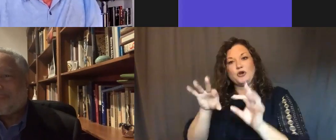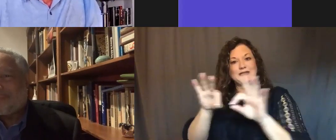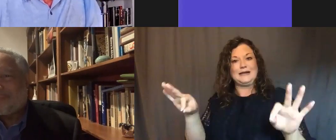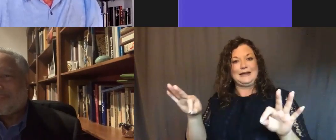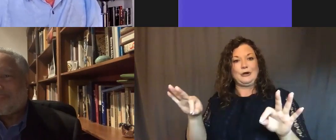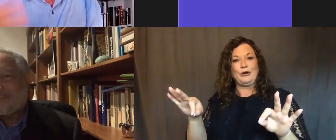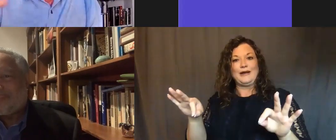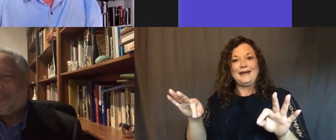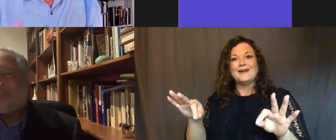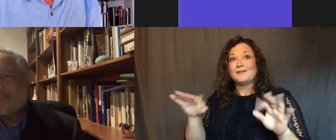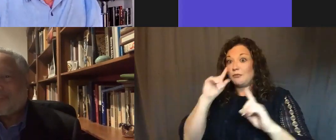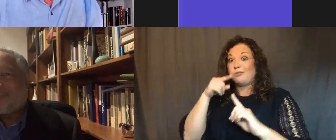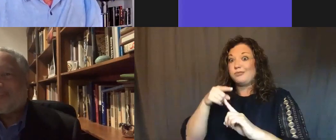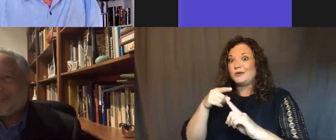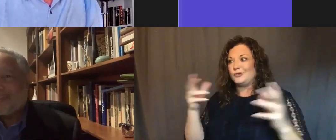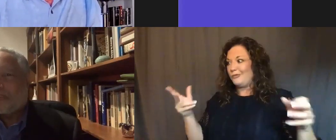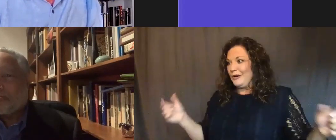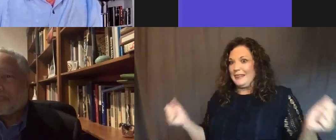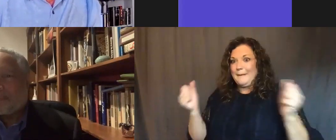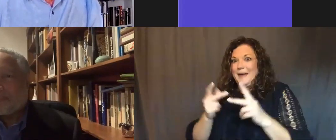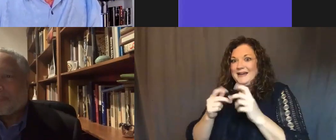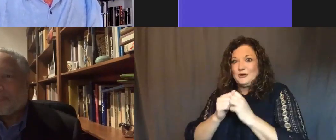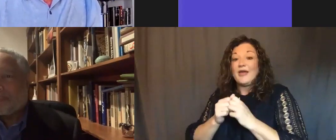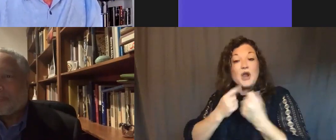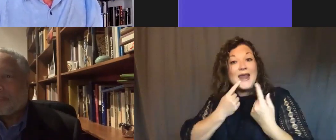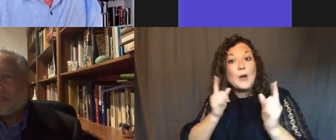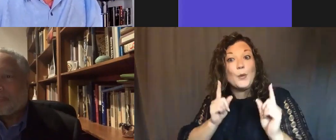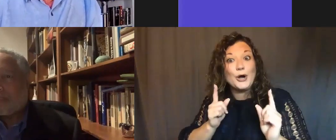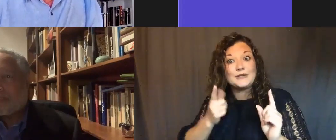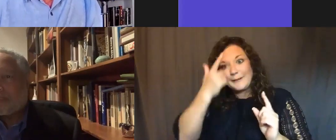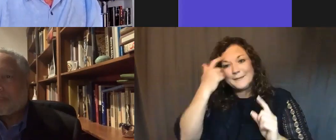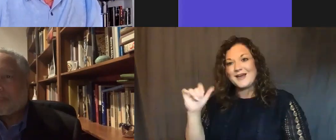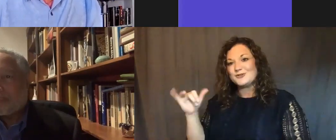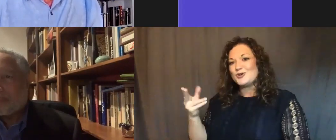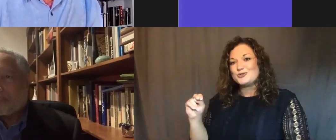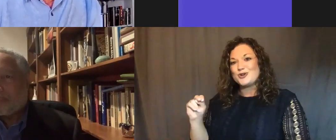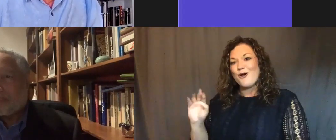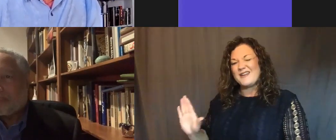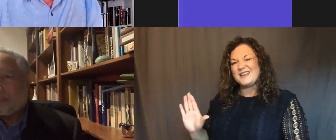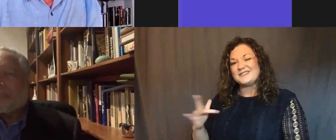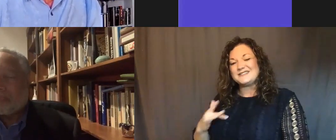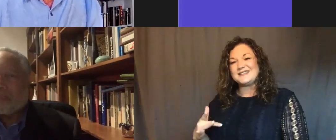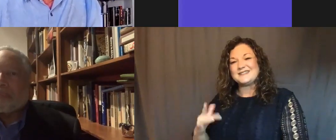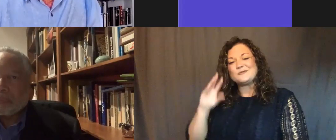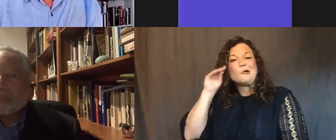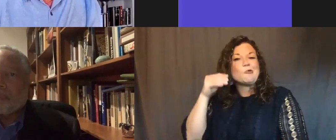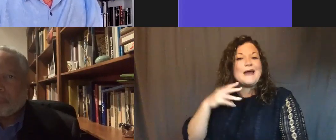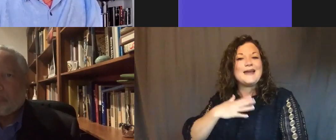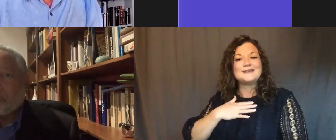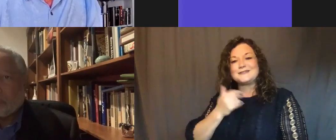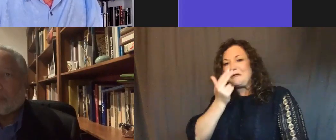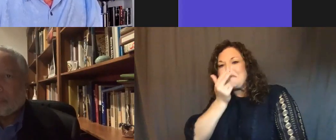try to bring them back together. And it worked. And it worked largely because of John's sense of grace and his sense of humor,